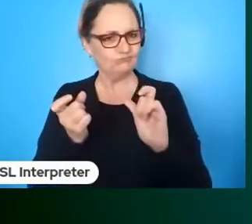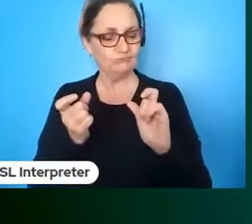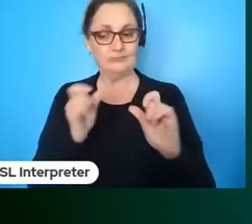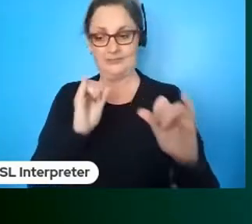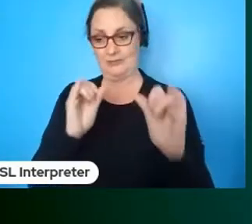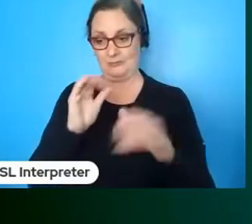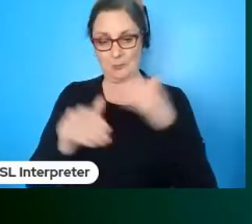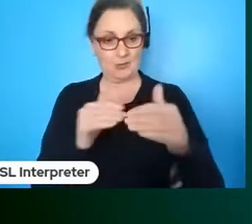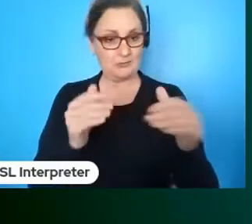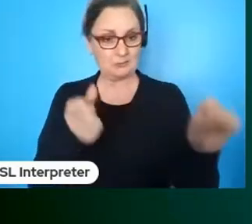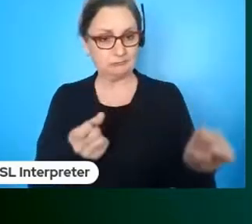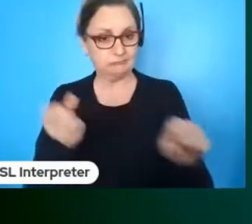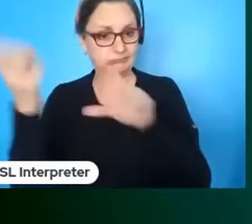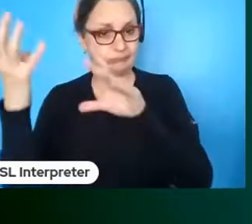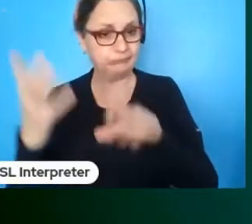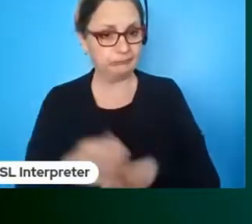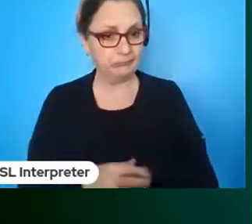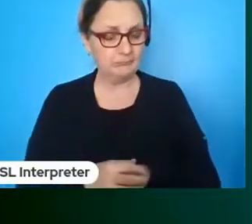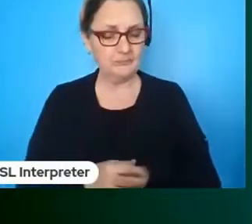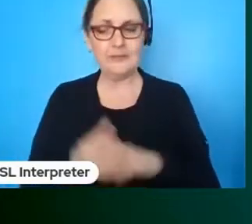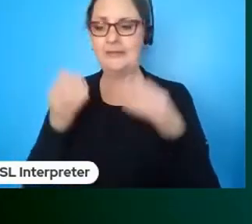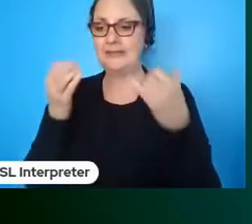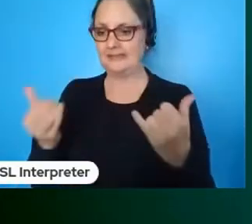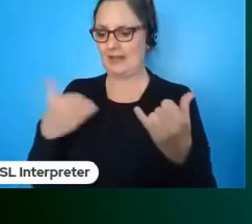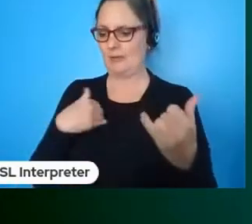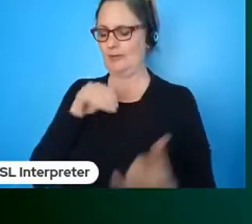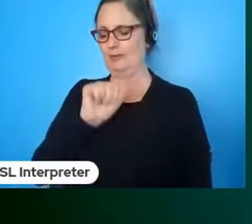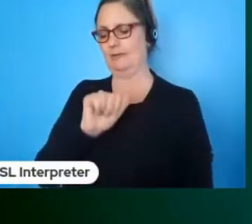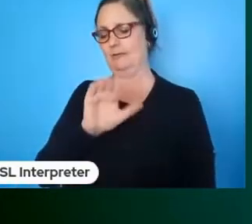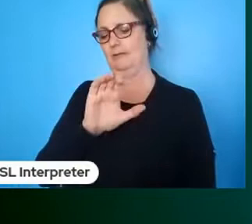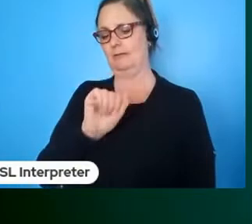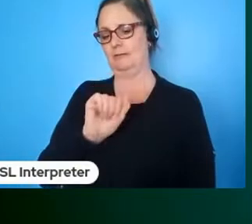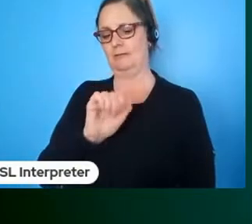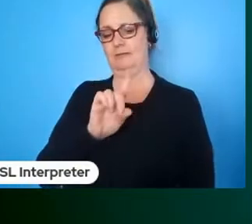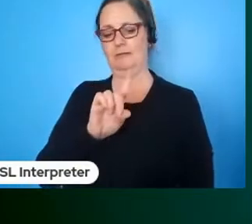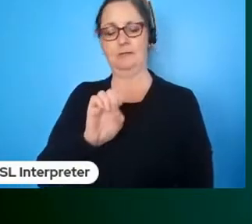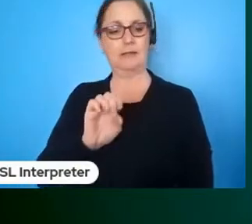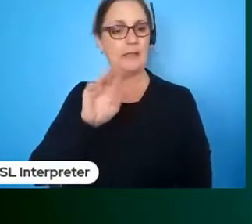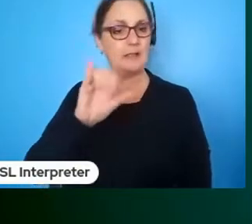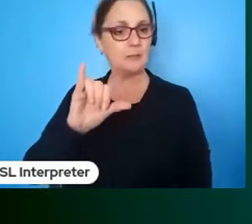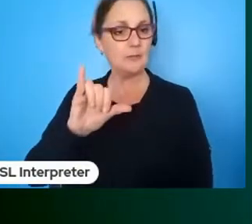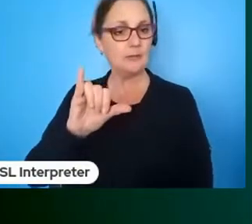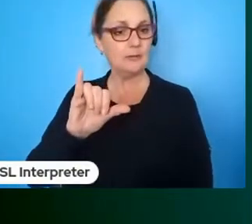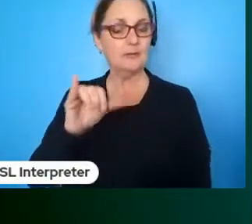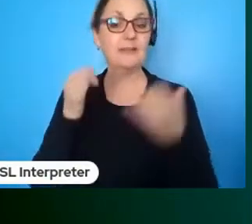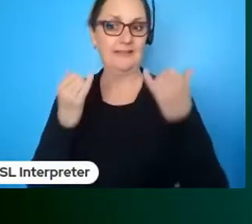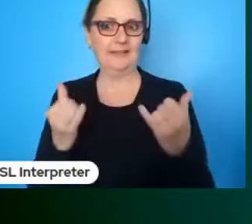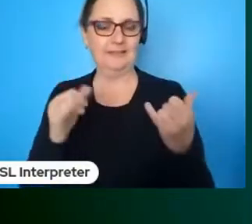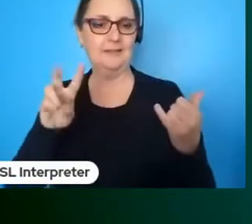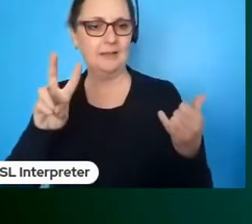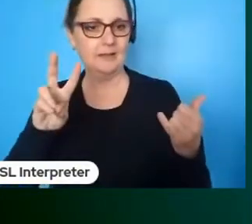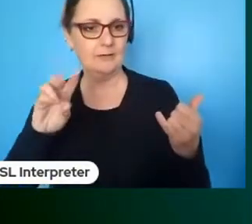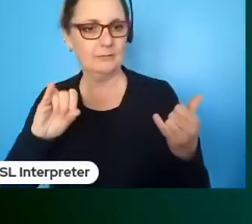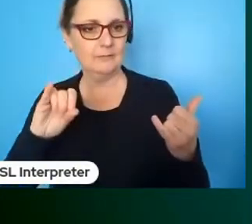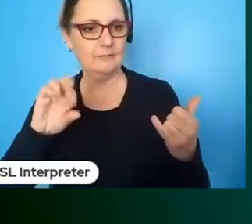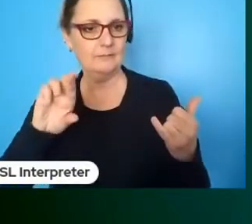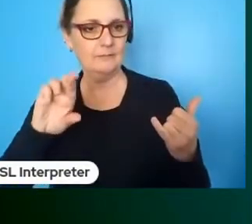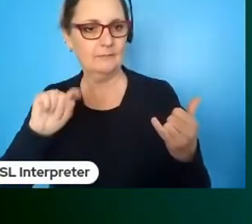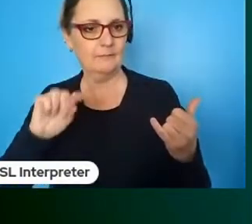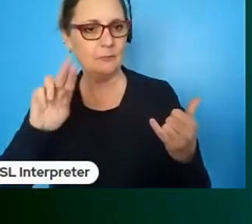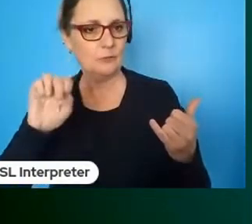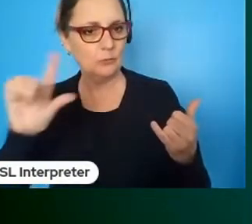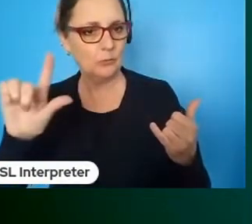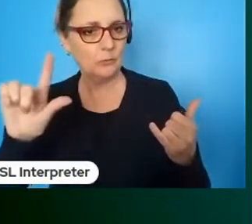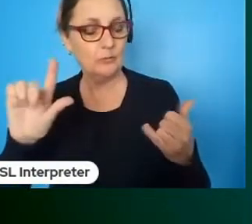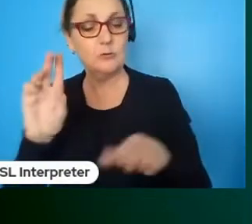and instead we bring folks in for an academy it's a virtual academy it uses minecraft these days and through that academy we're